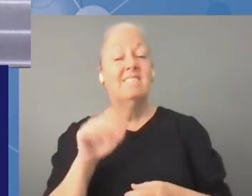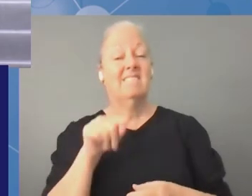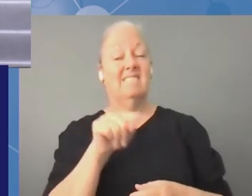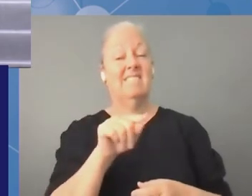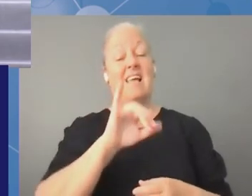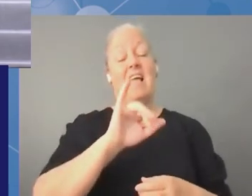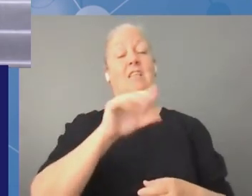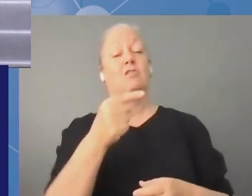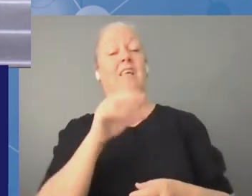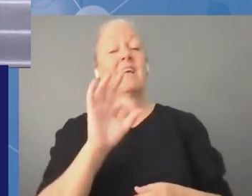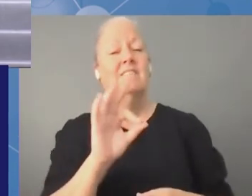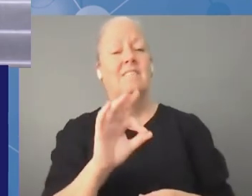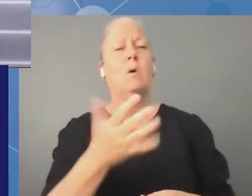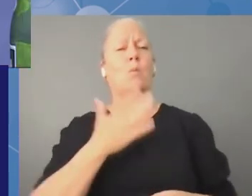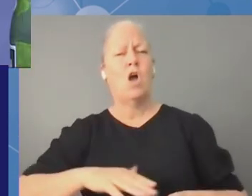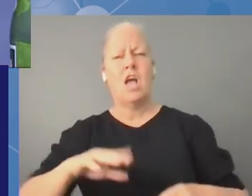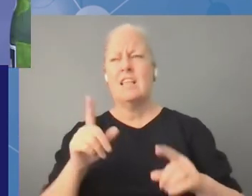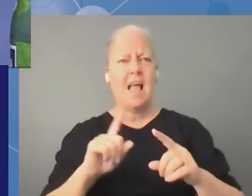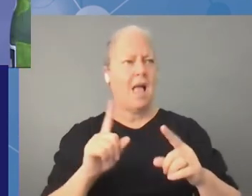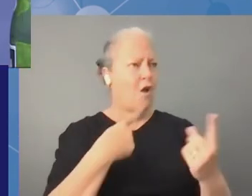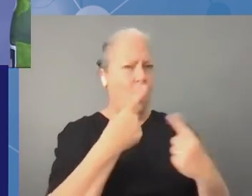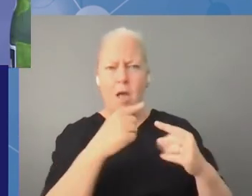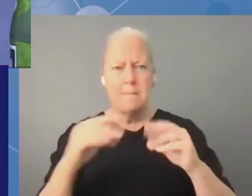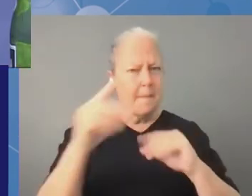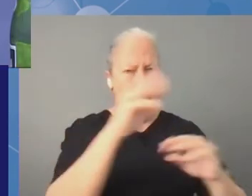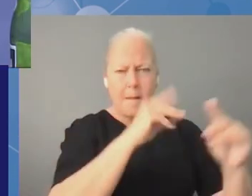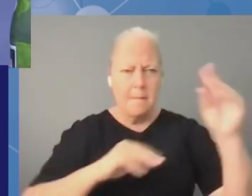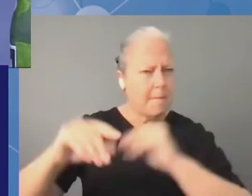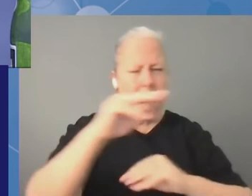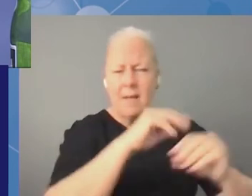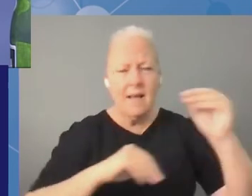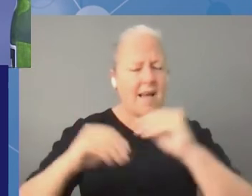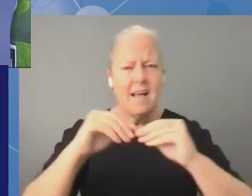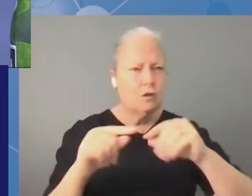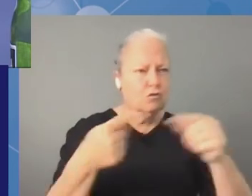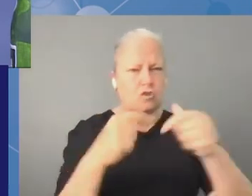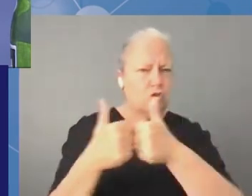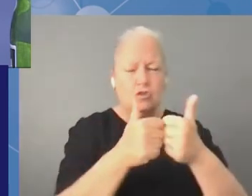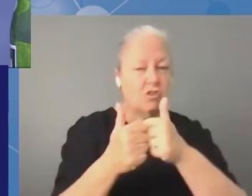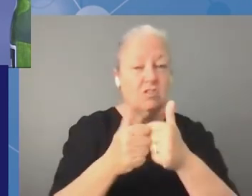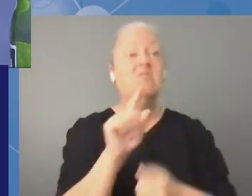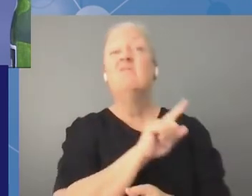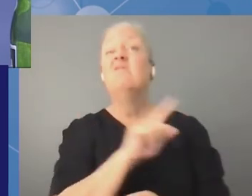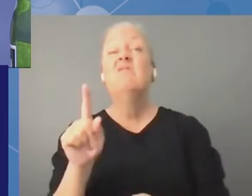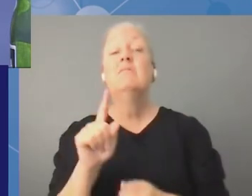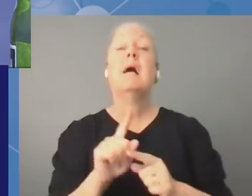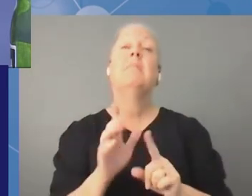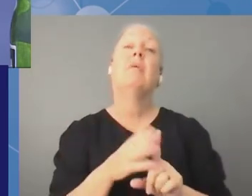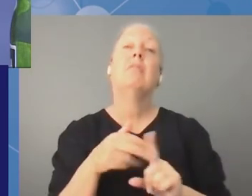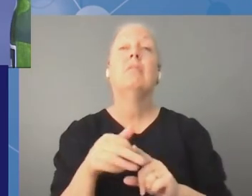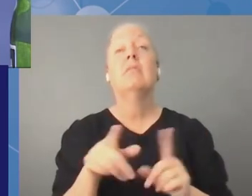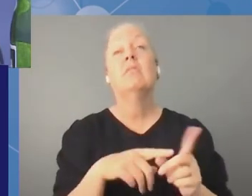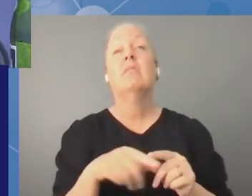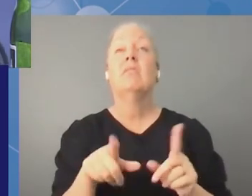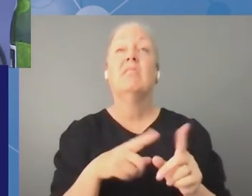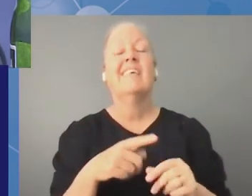engaging and those areas of conflict and tension we'll lose the value of the igf so but my final remarks